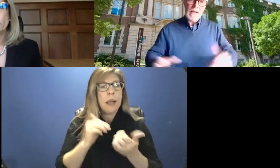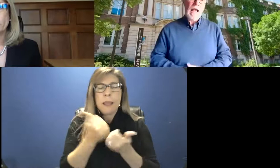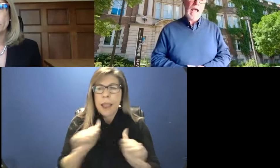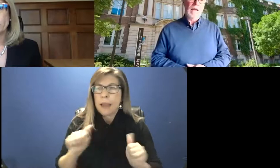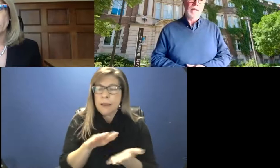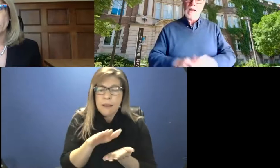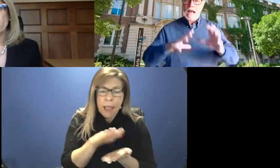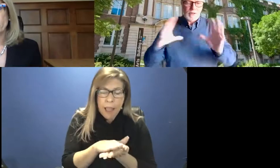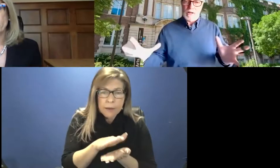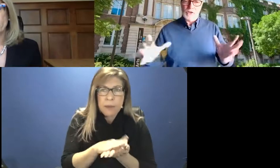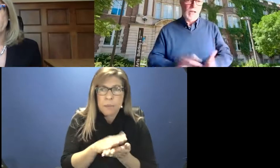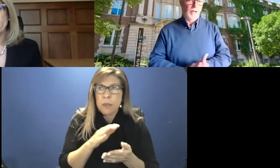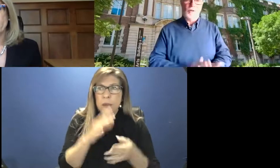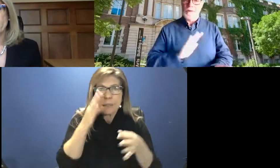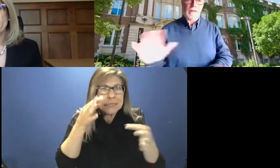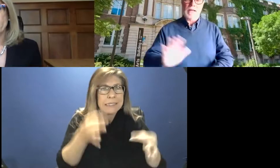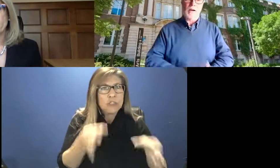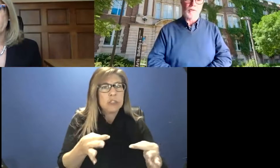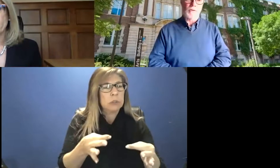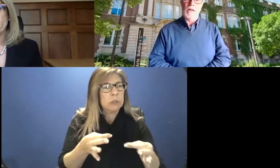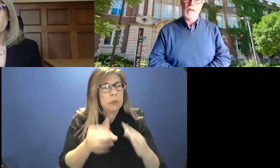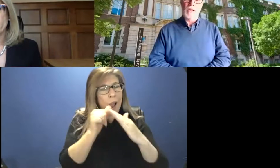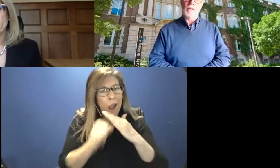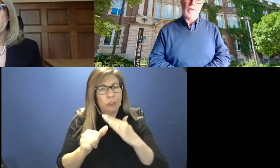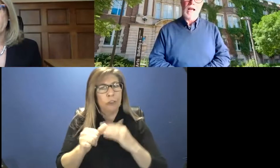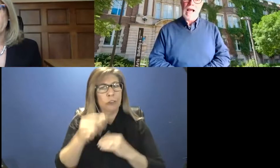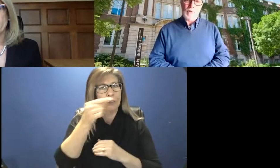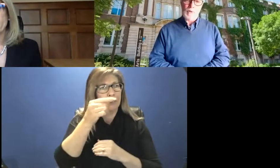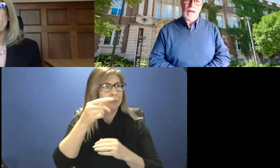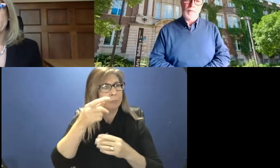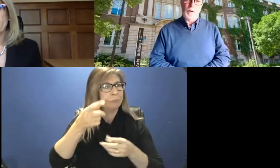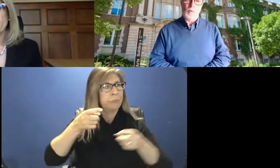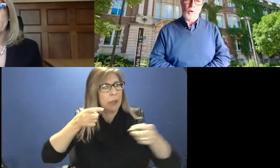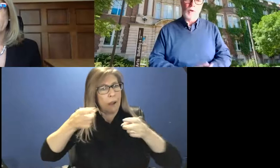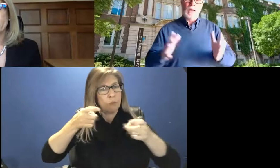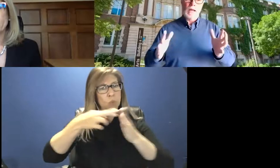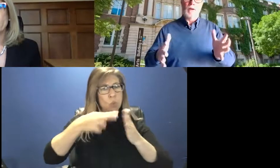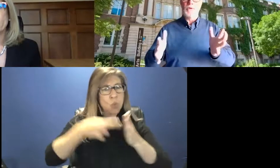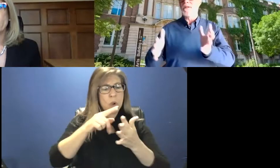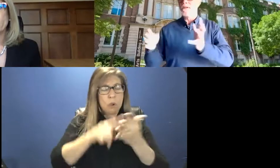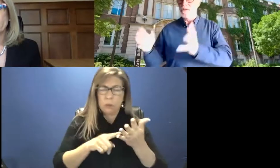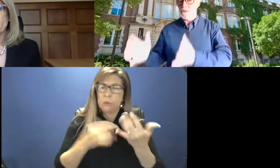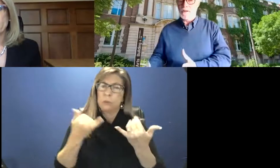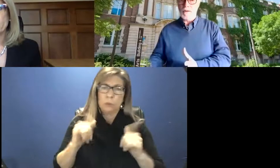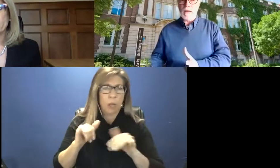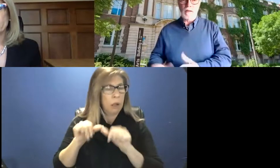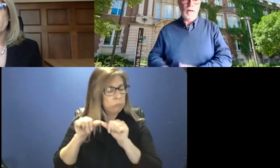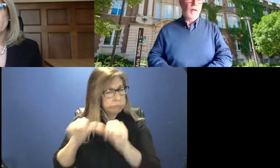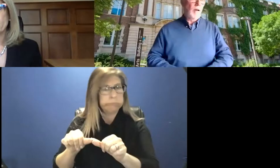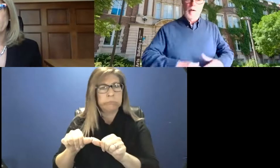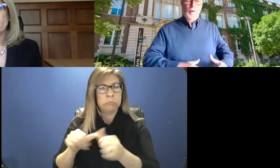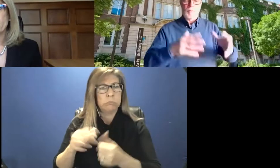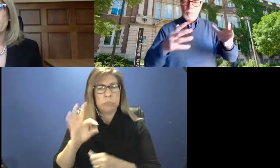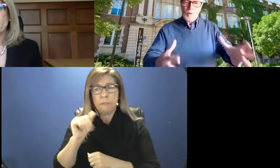and has not changed. So faculty councils still absolutely have their role in all the decisions that they make,